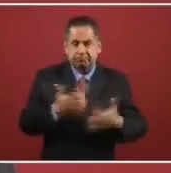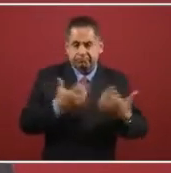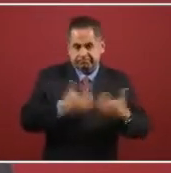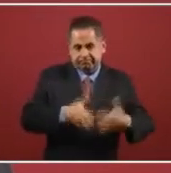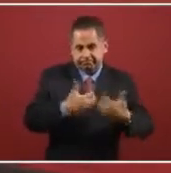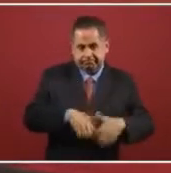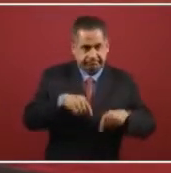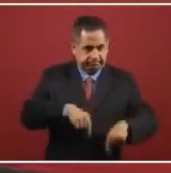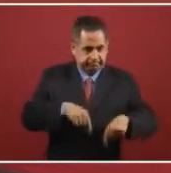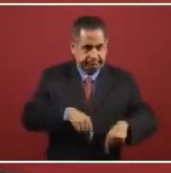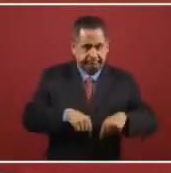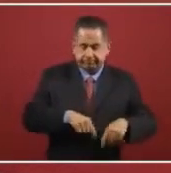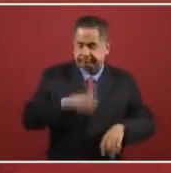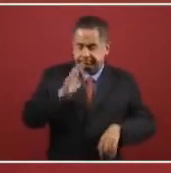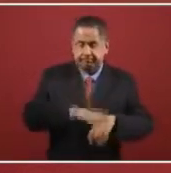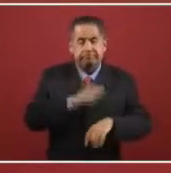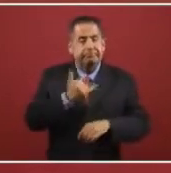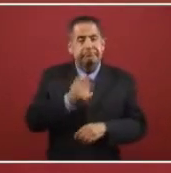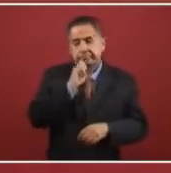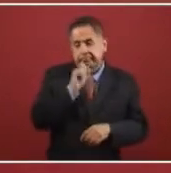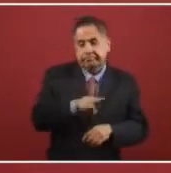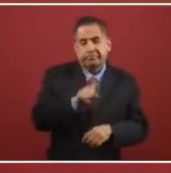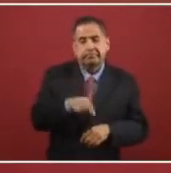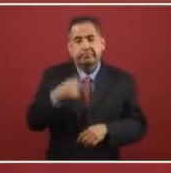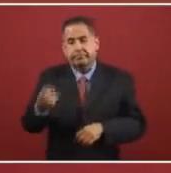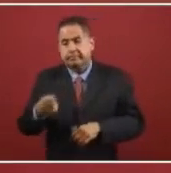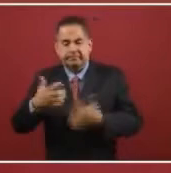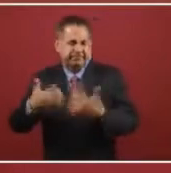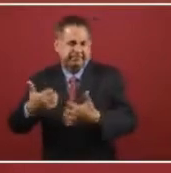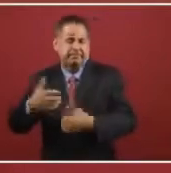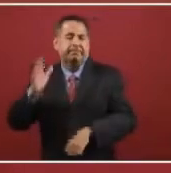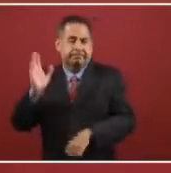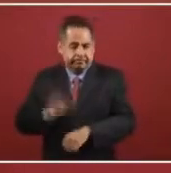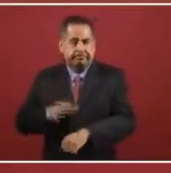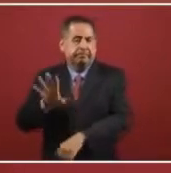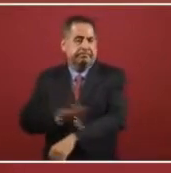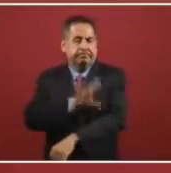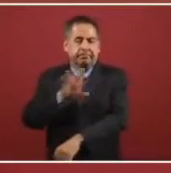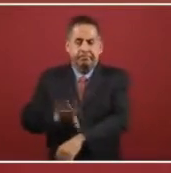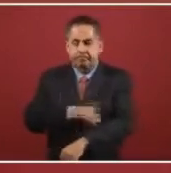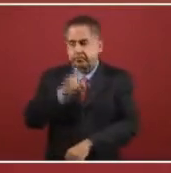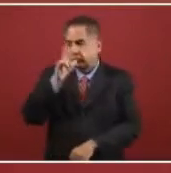And we're going to generate more electricity.